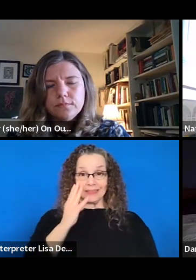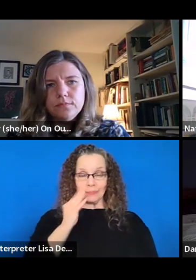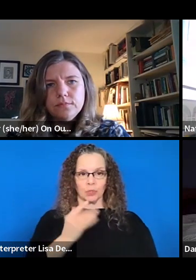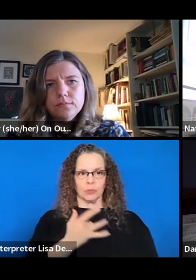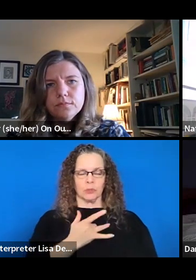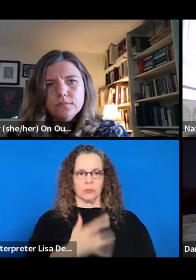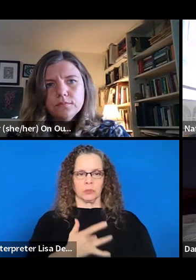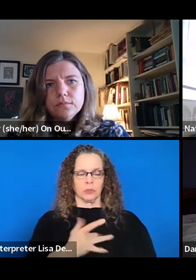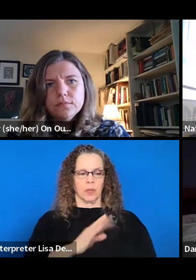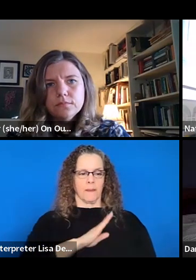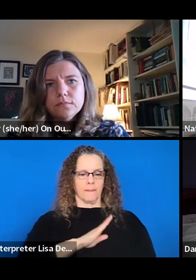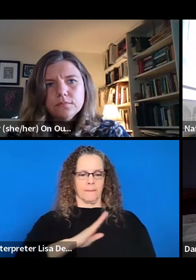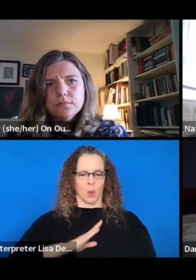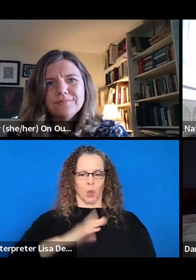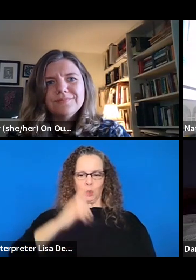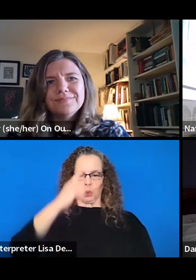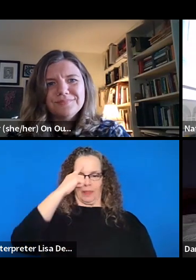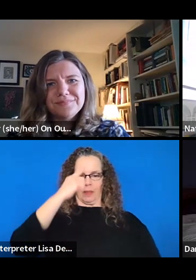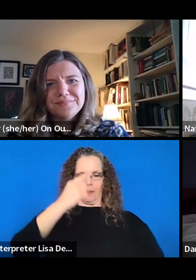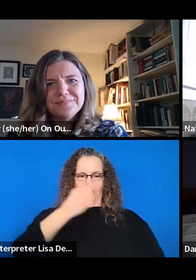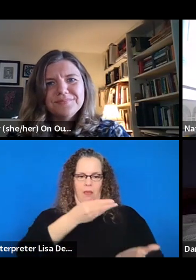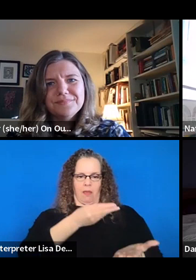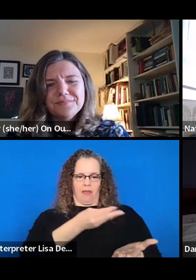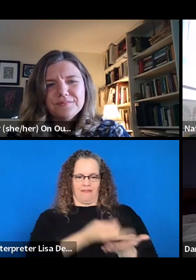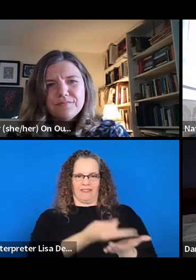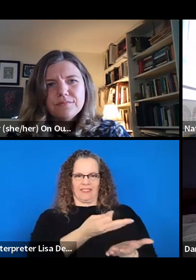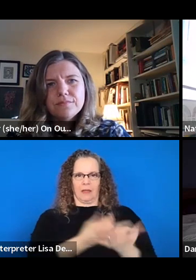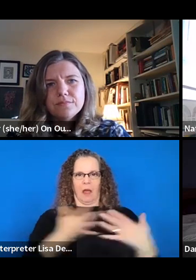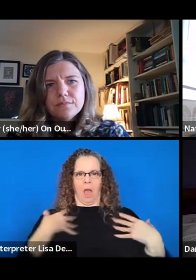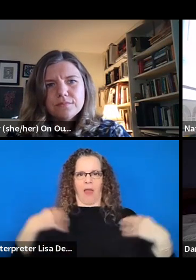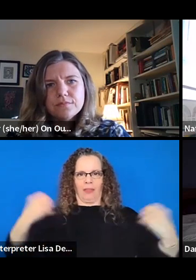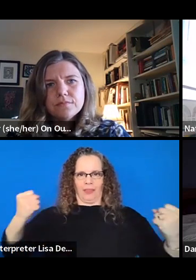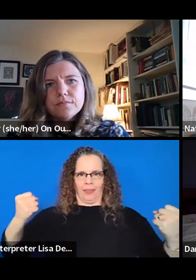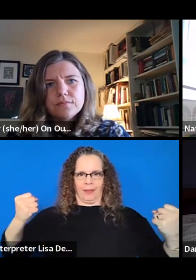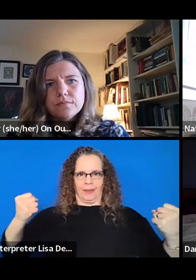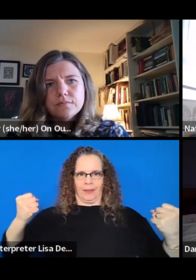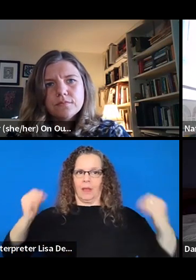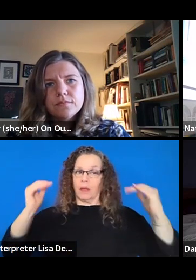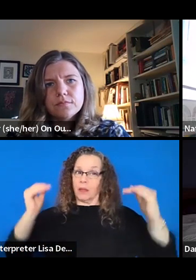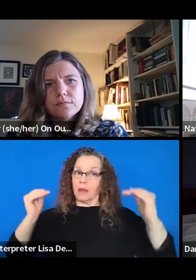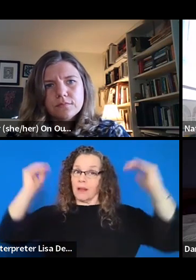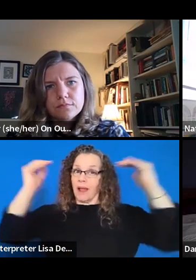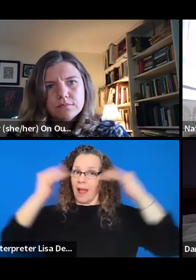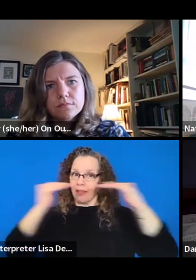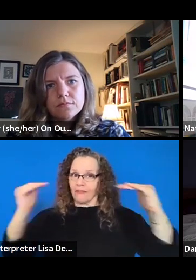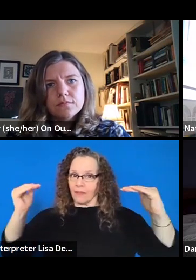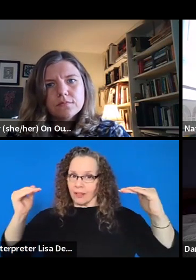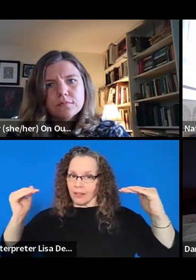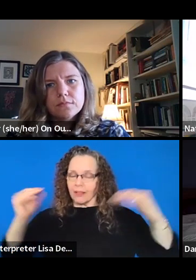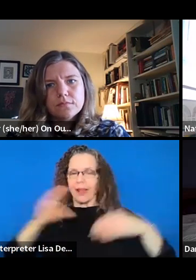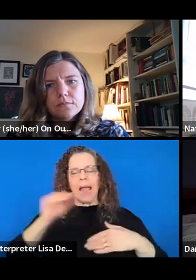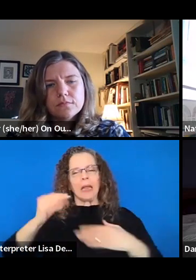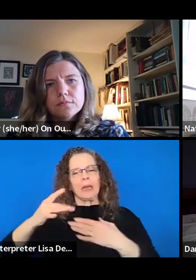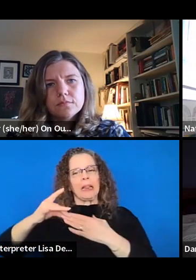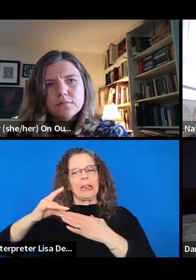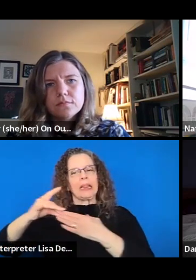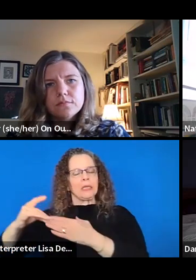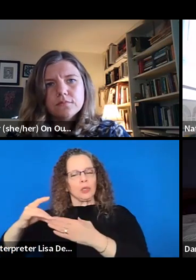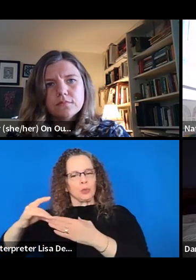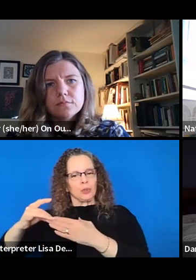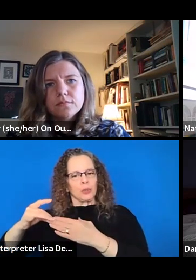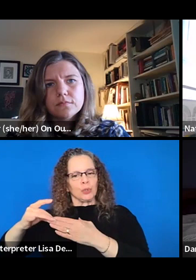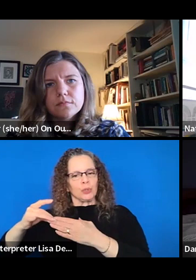thinking about the fiscal health at sort of a high level, and, and leadership feeling, rightfully so,